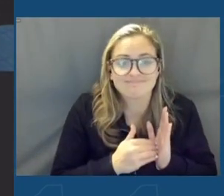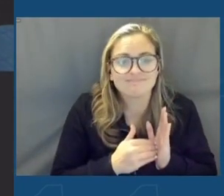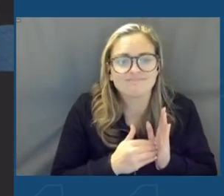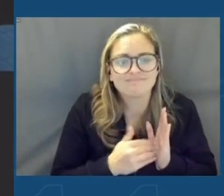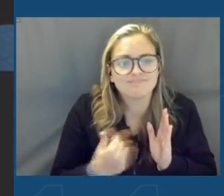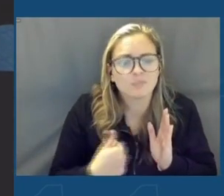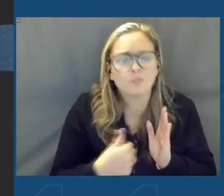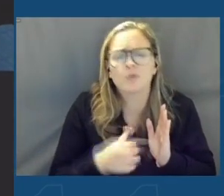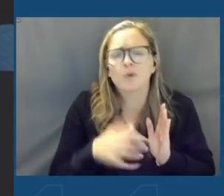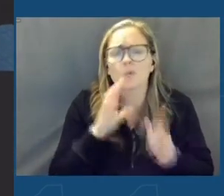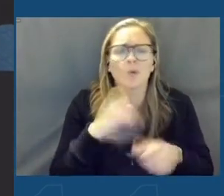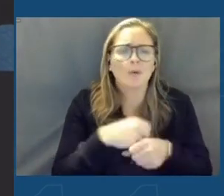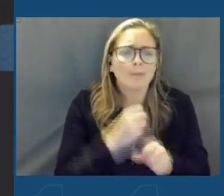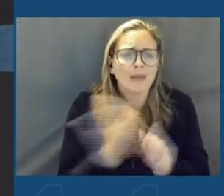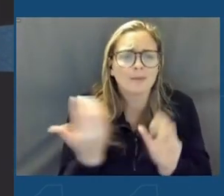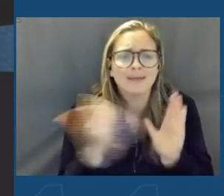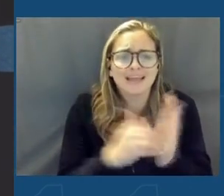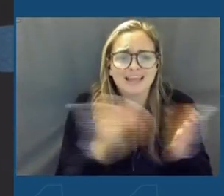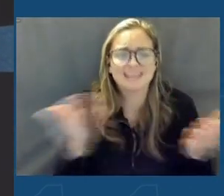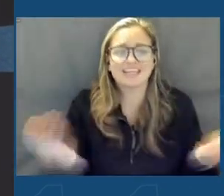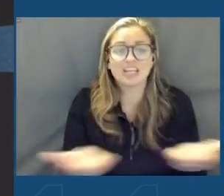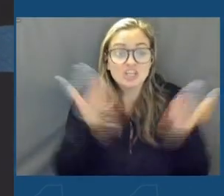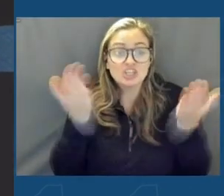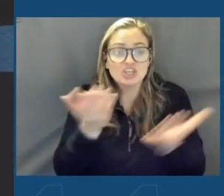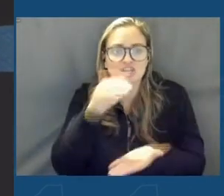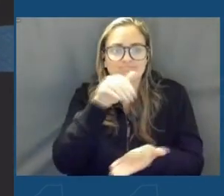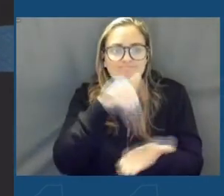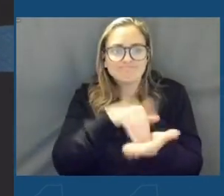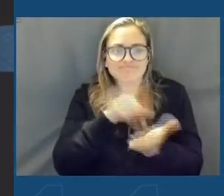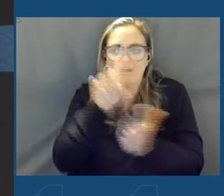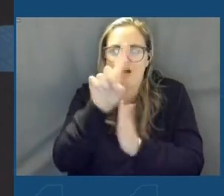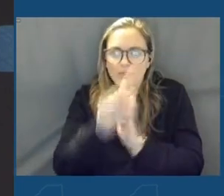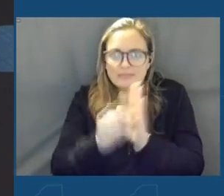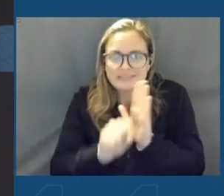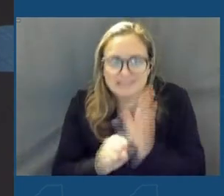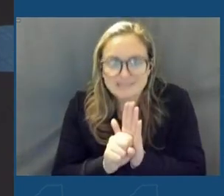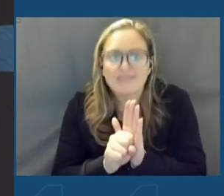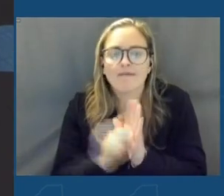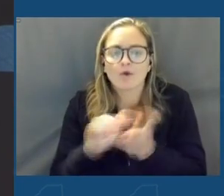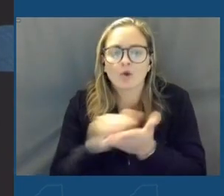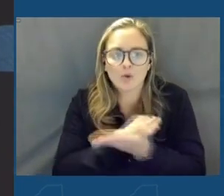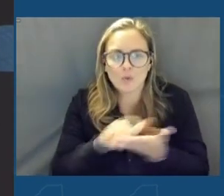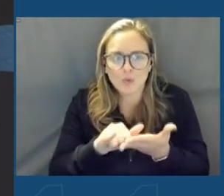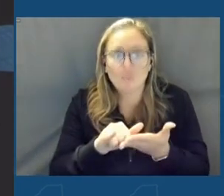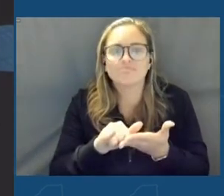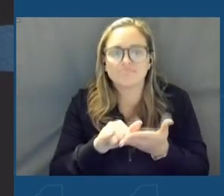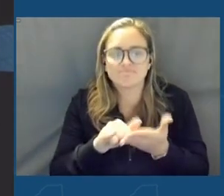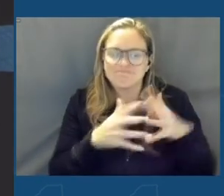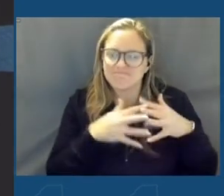are going to make them here, right here, in upstate New York and in America.